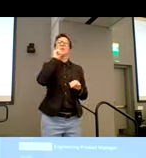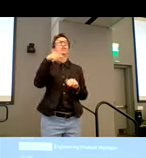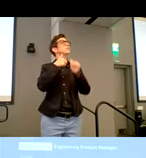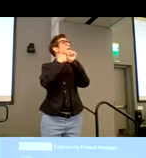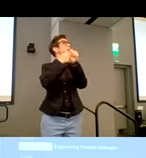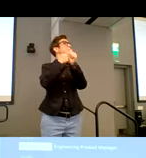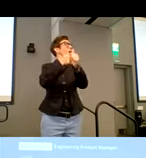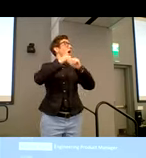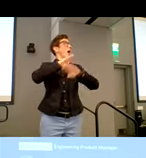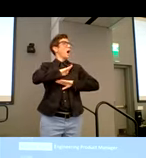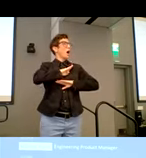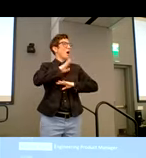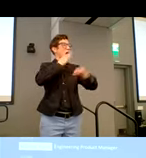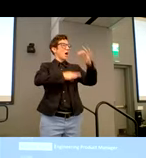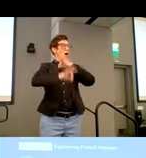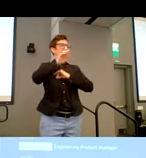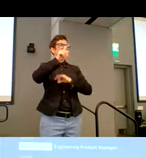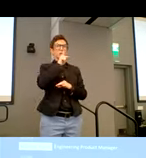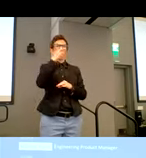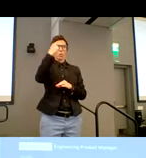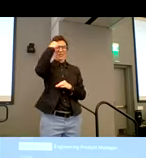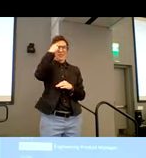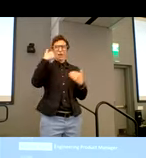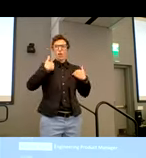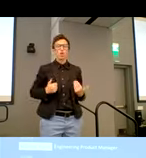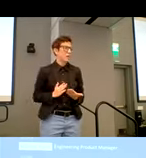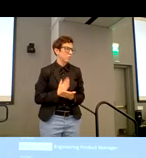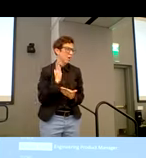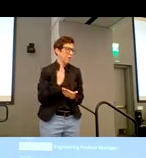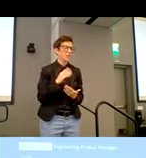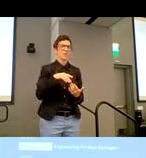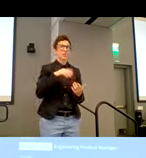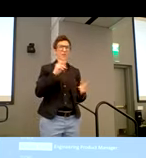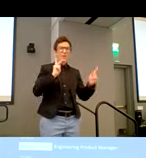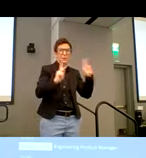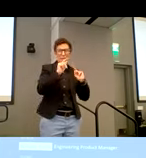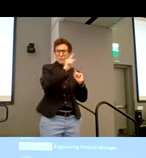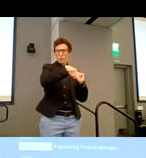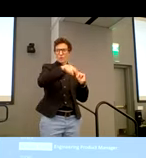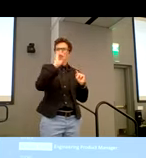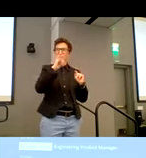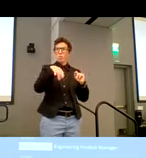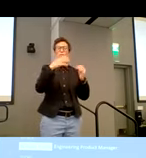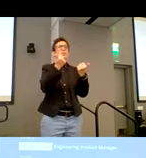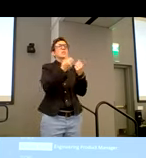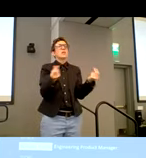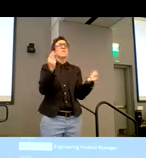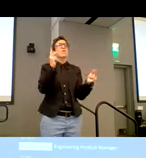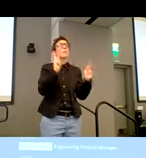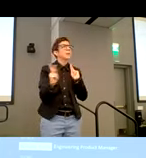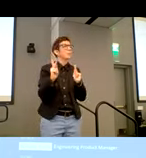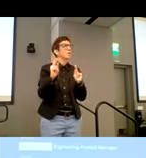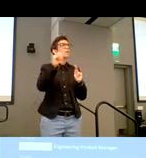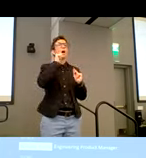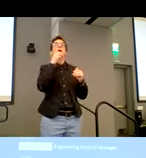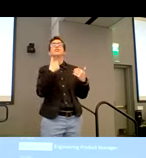looking at it through a human lens, right? We understand that it's the people. That's what we're trying to solve for. We're not trying to solve